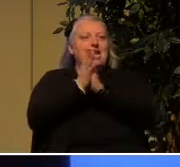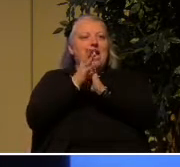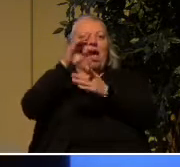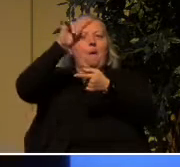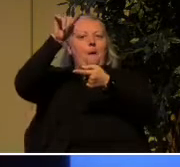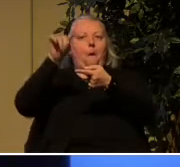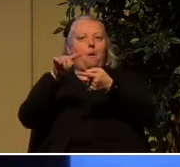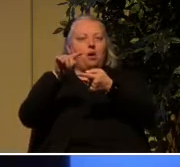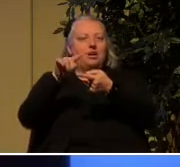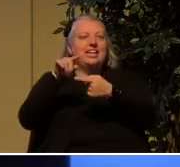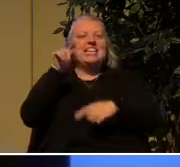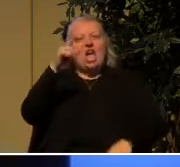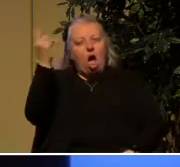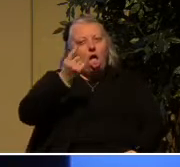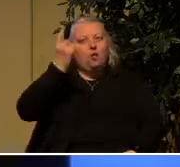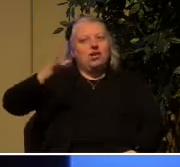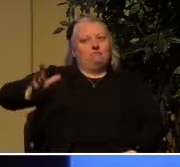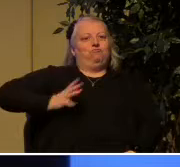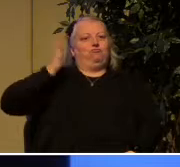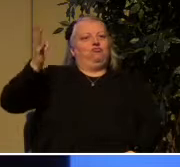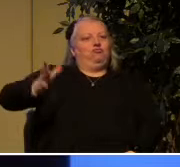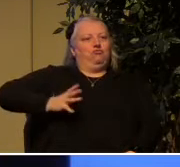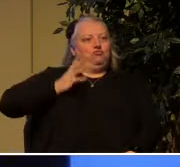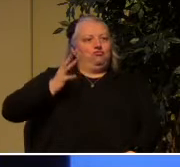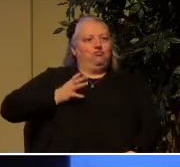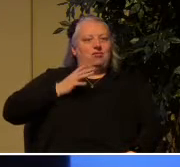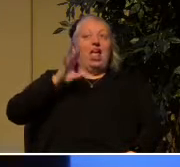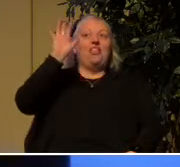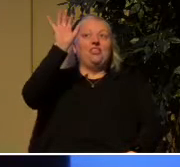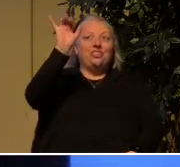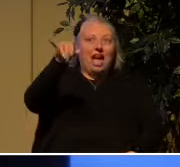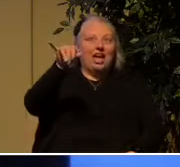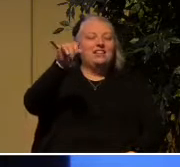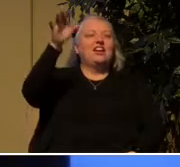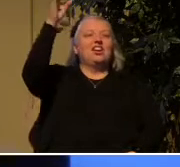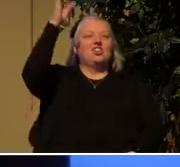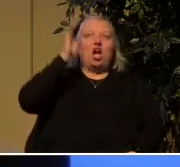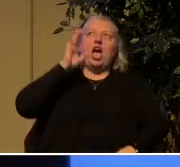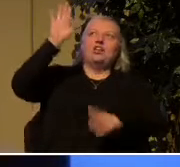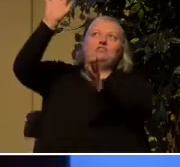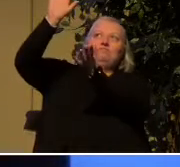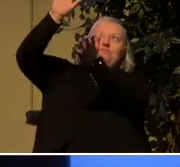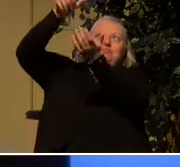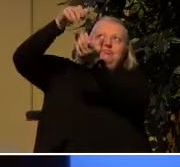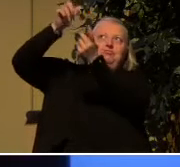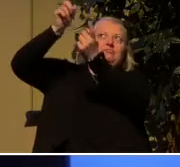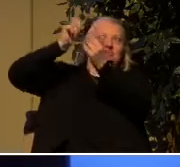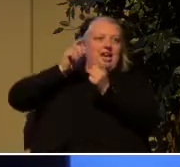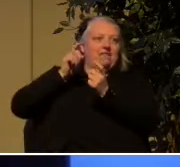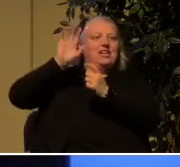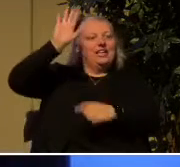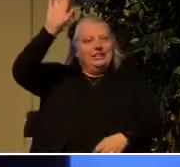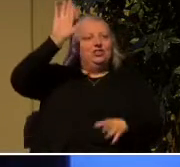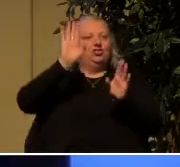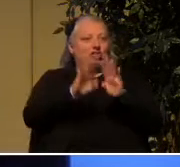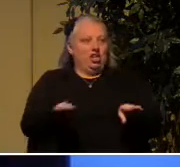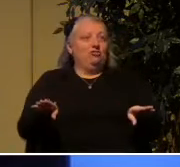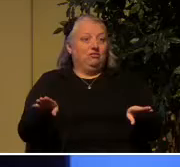That's the inheritance that God has laid up for those who are his children.